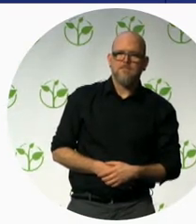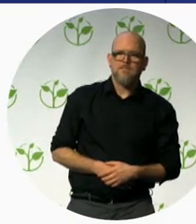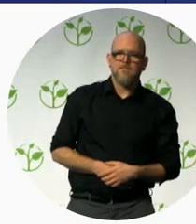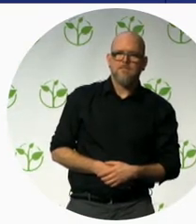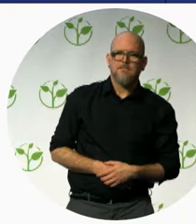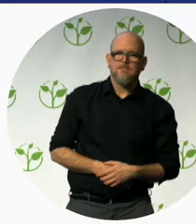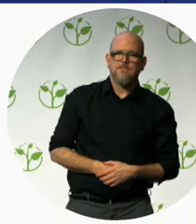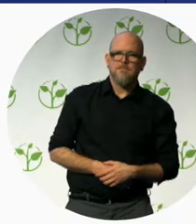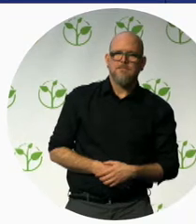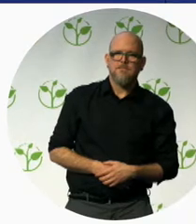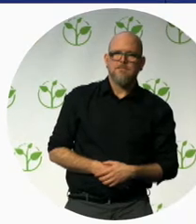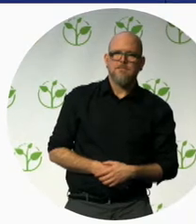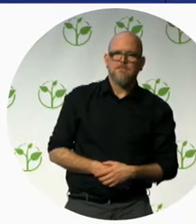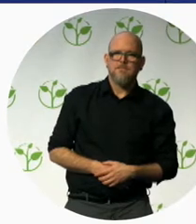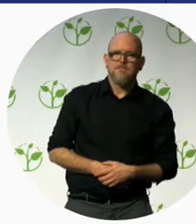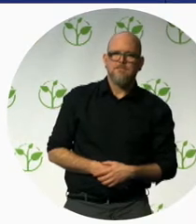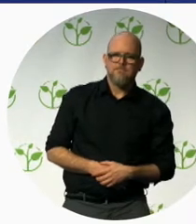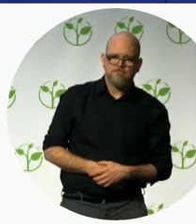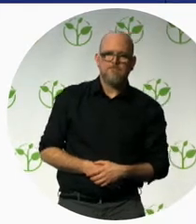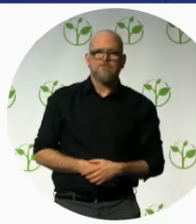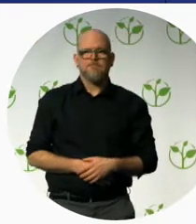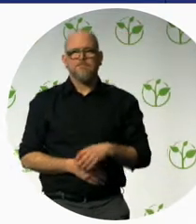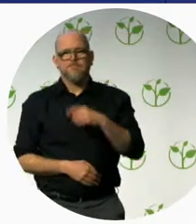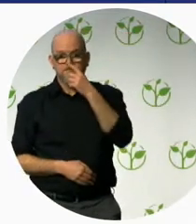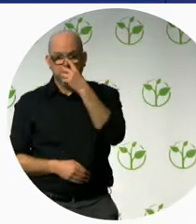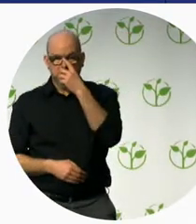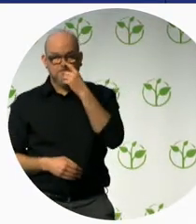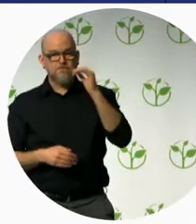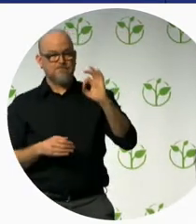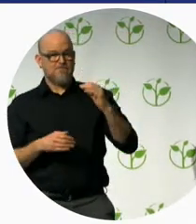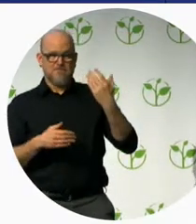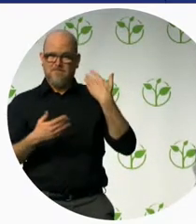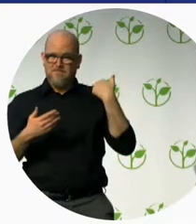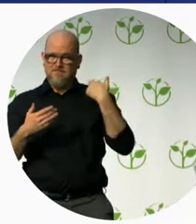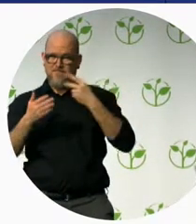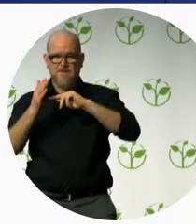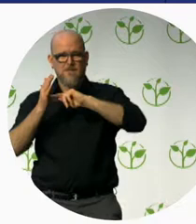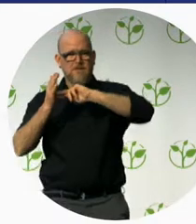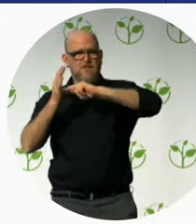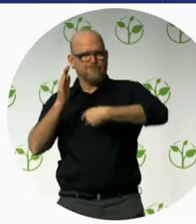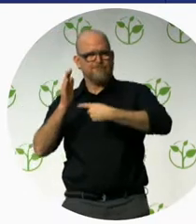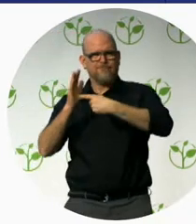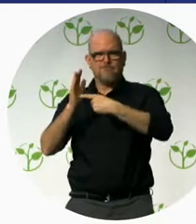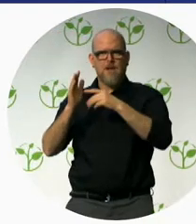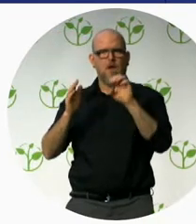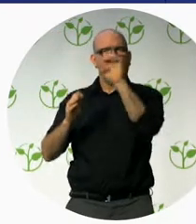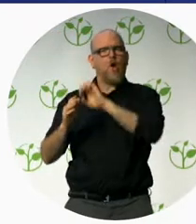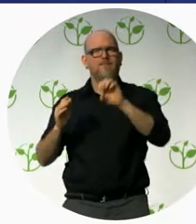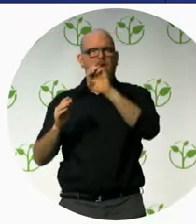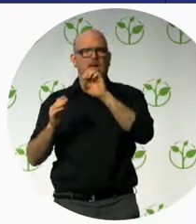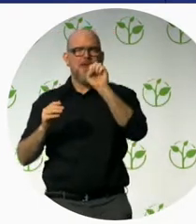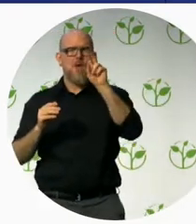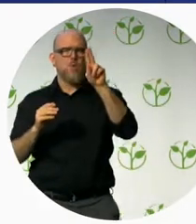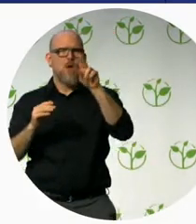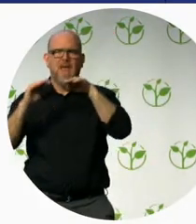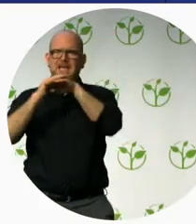An European Accessibility Act, which will introduce a set of binding norms for many types of products